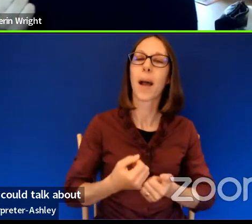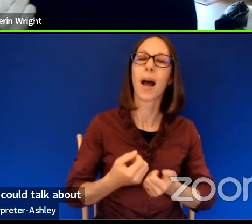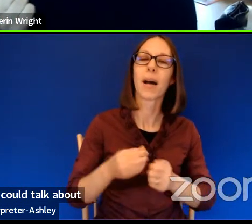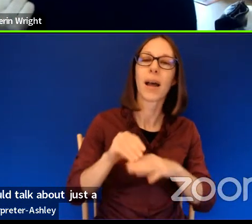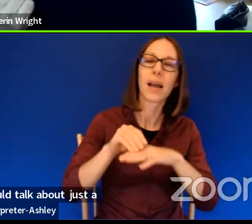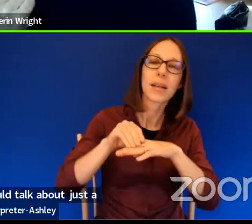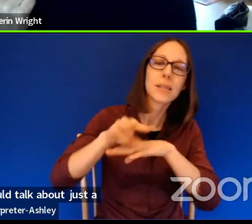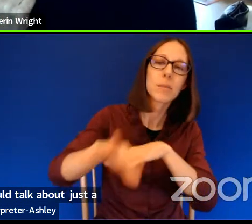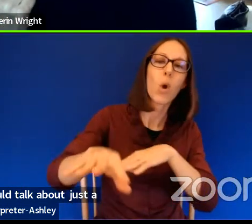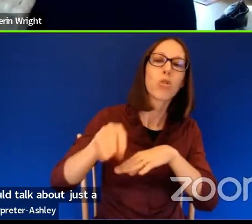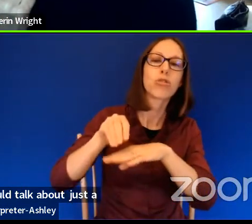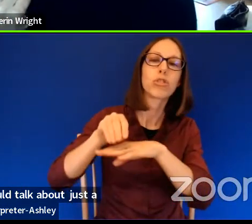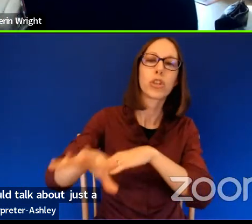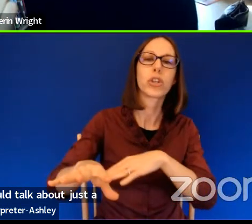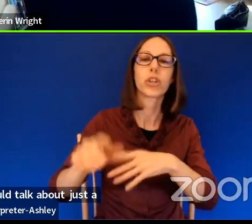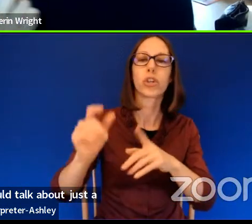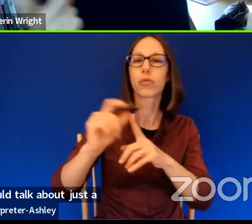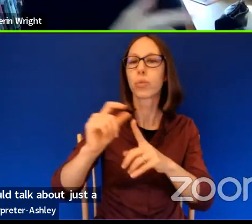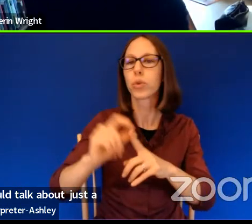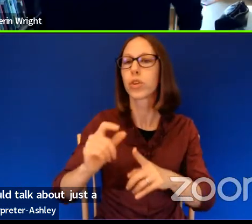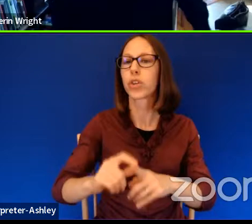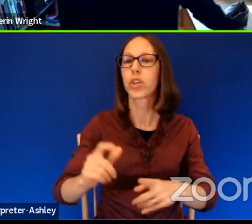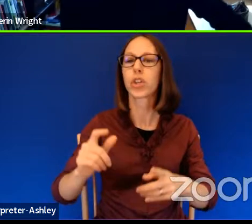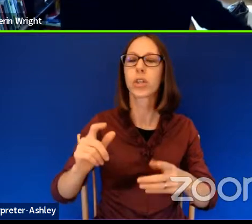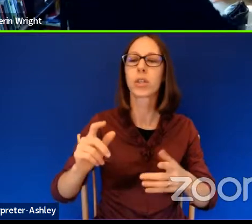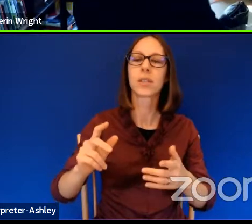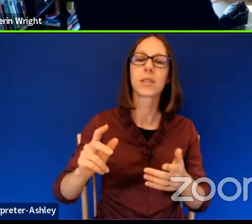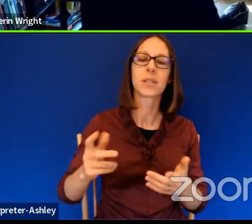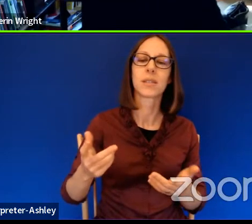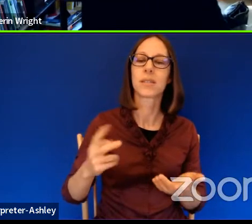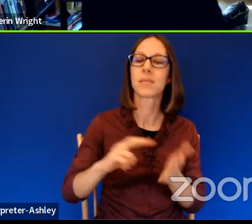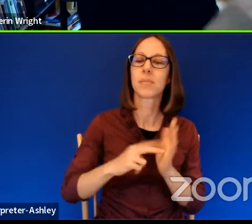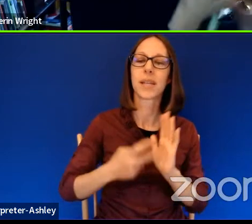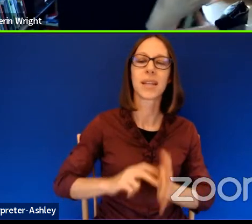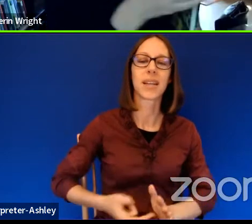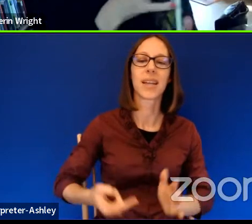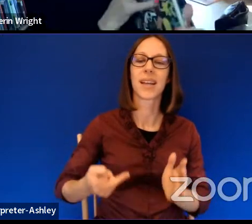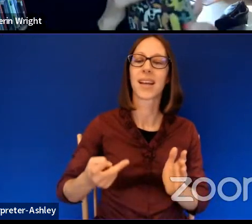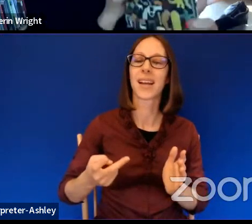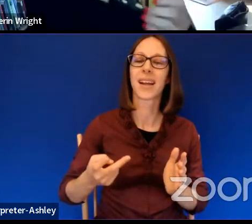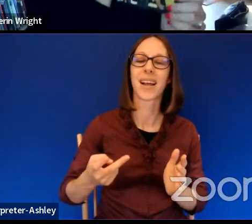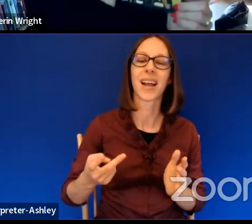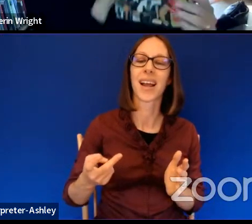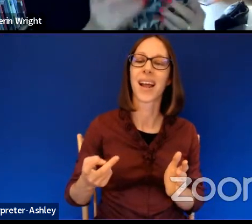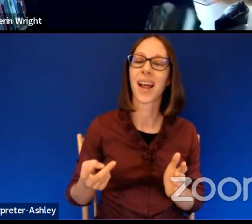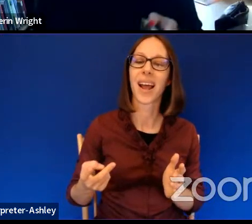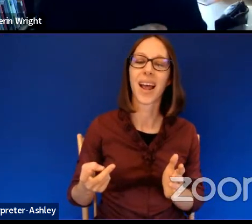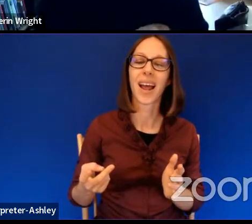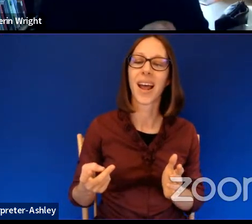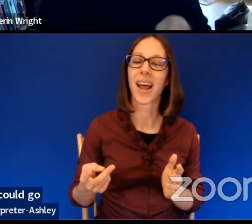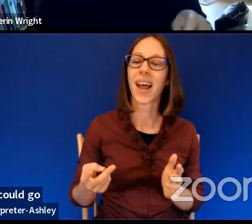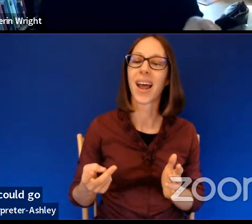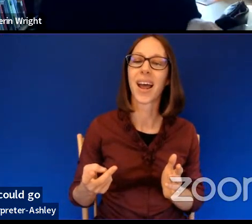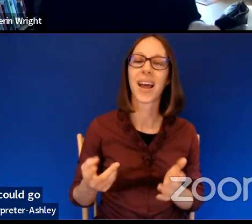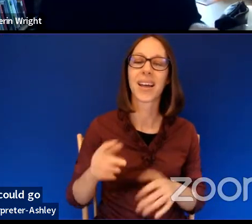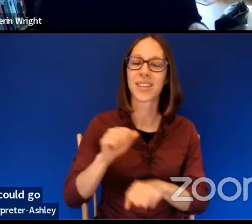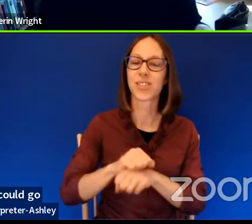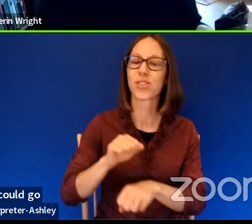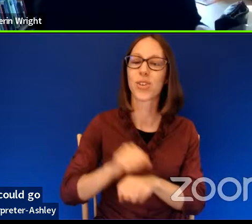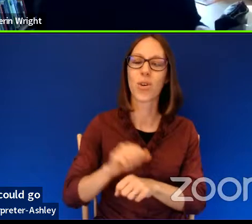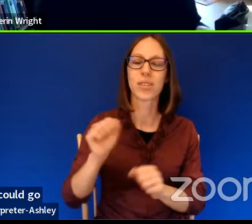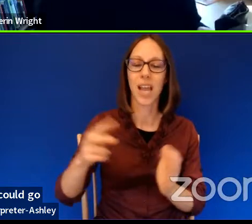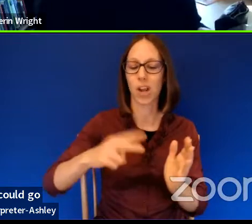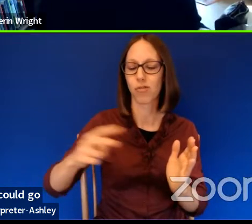um, I mean, just, you know, I could go through stones and culture, um, you know,